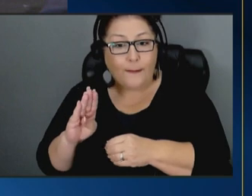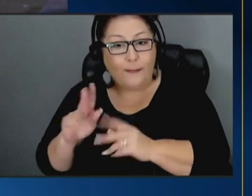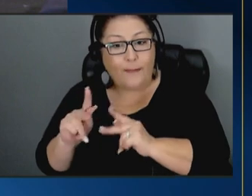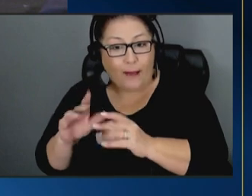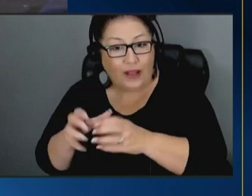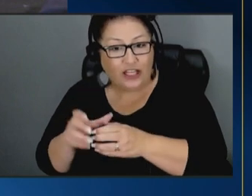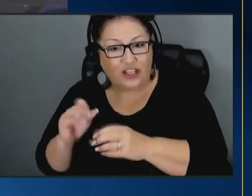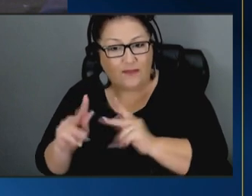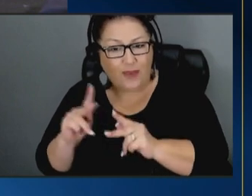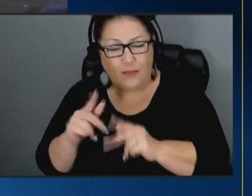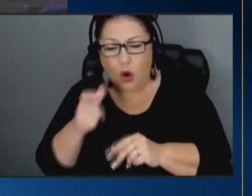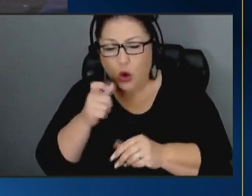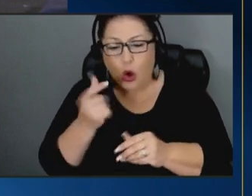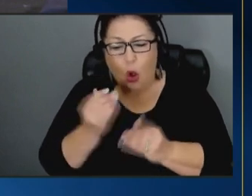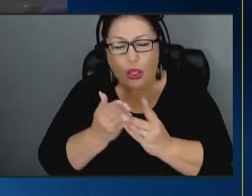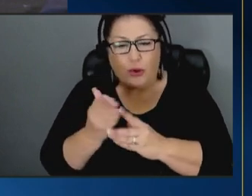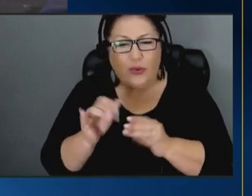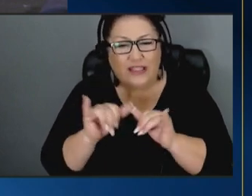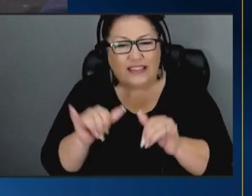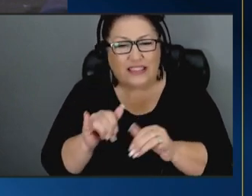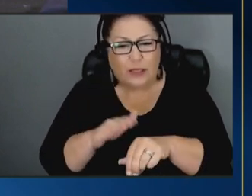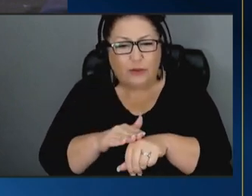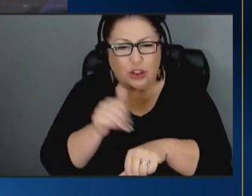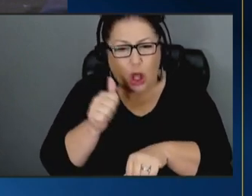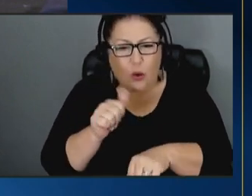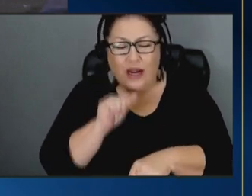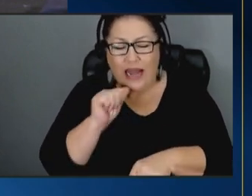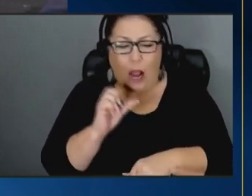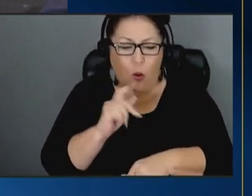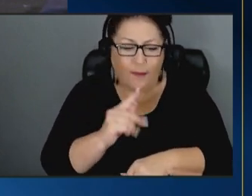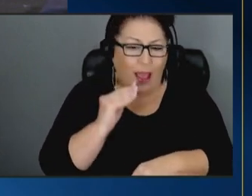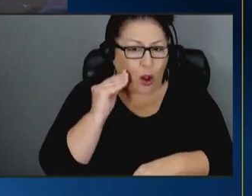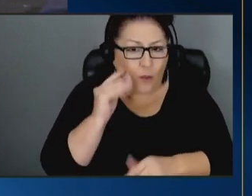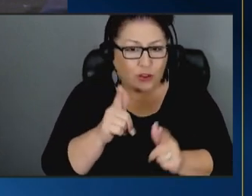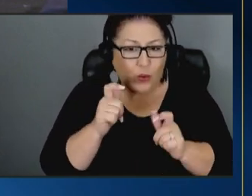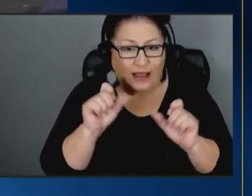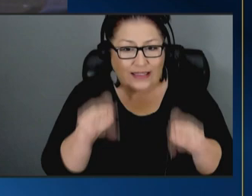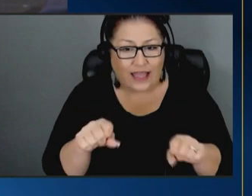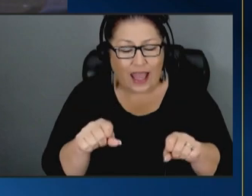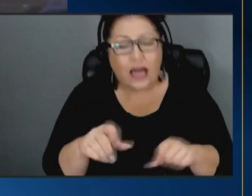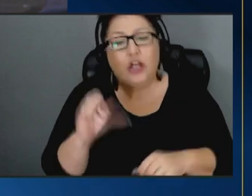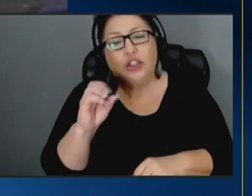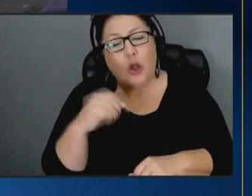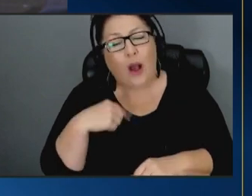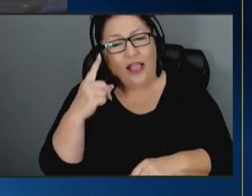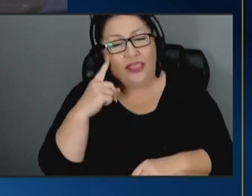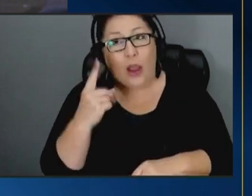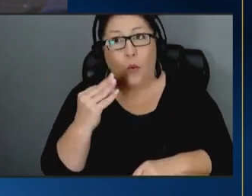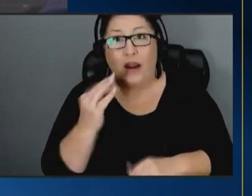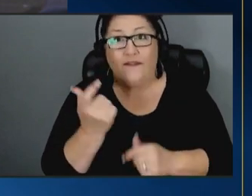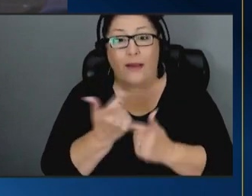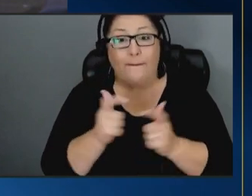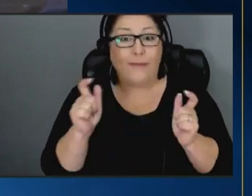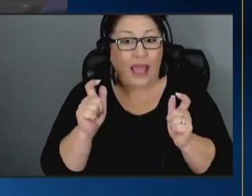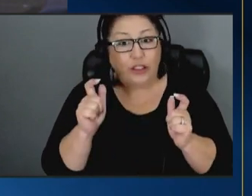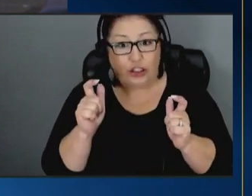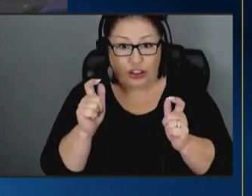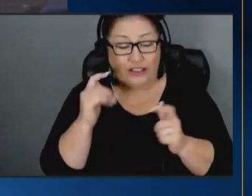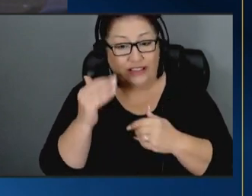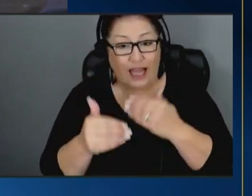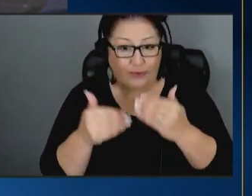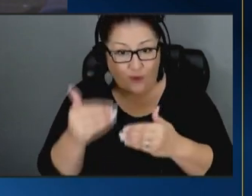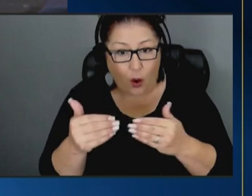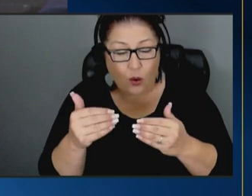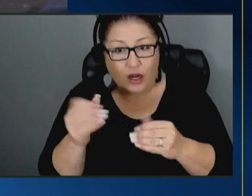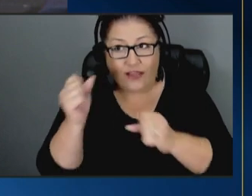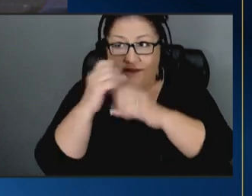the system slower or not getting back home as quickly as they can so i think one of the major steps forward um the vision of the